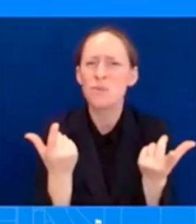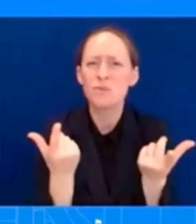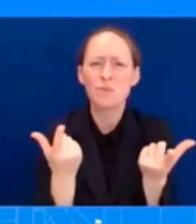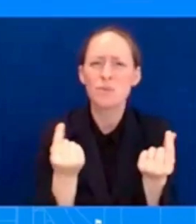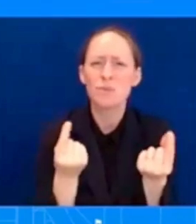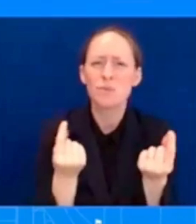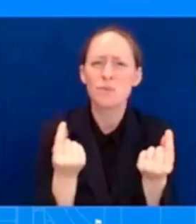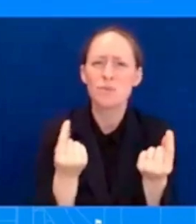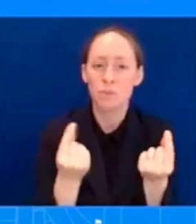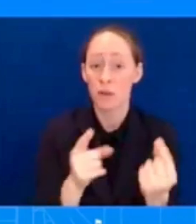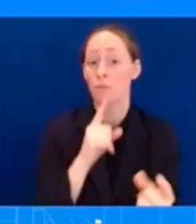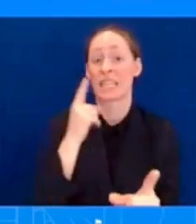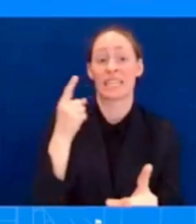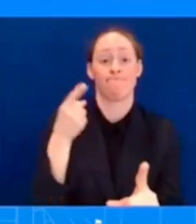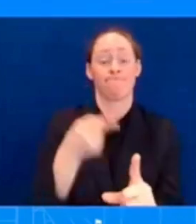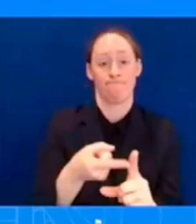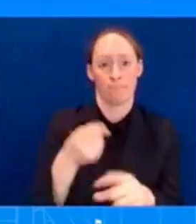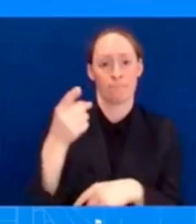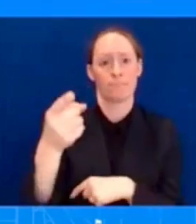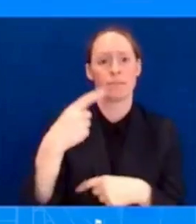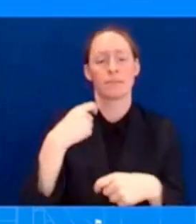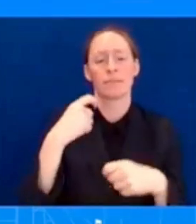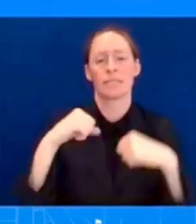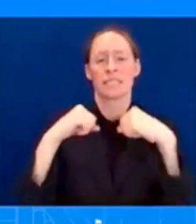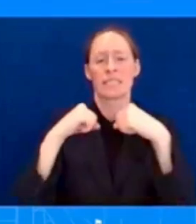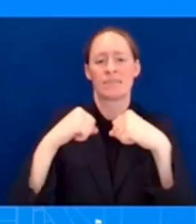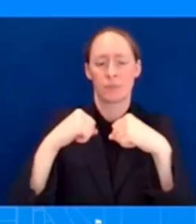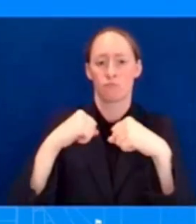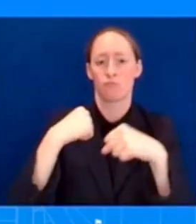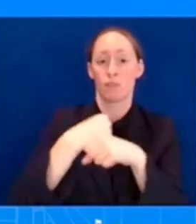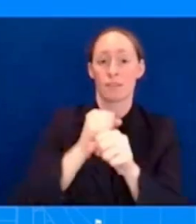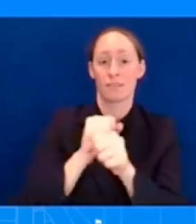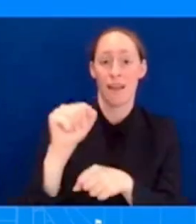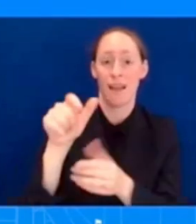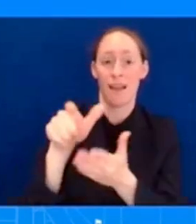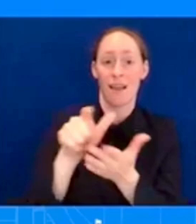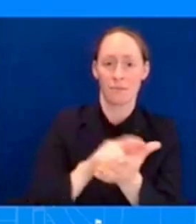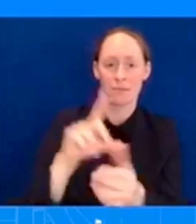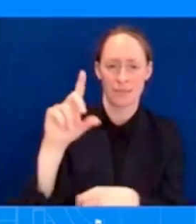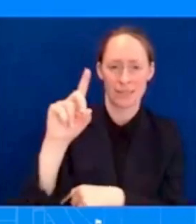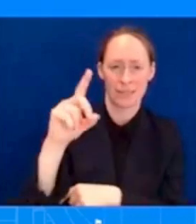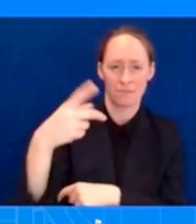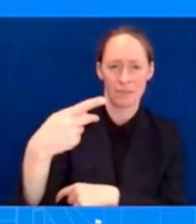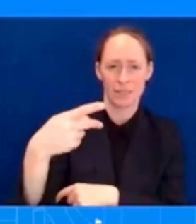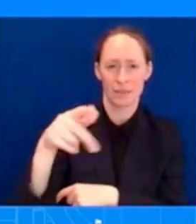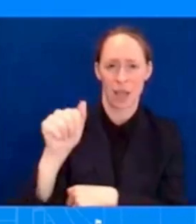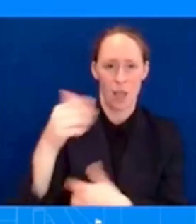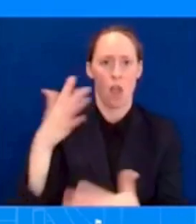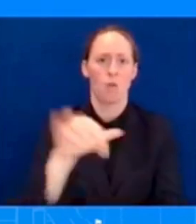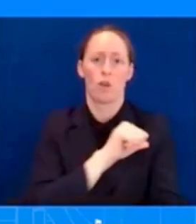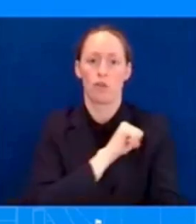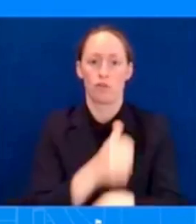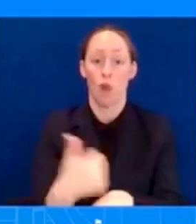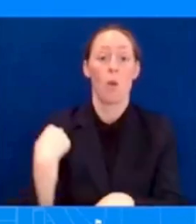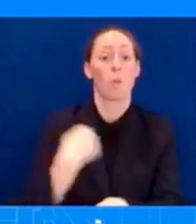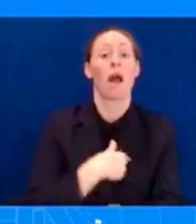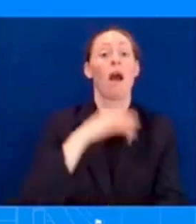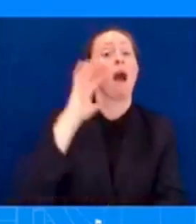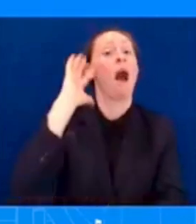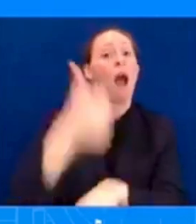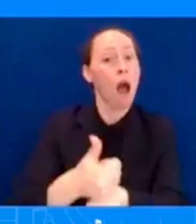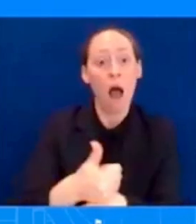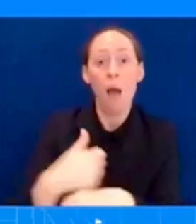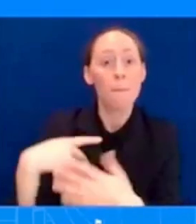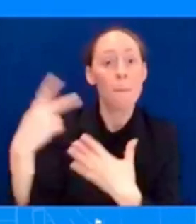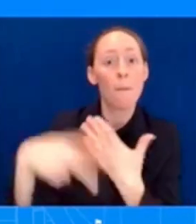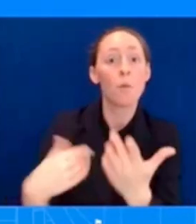It set aside $500 million from DPA to jumpstart heat pump manufacturing and build out our electric grid. It